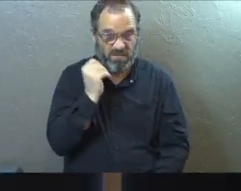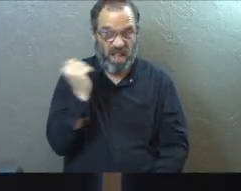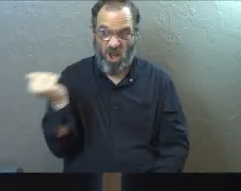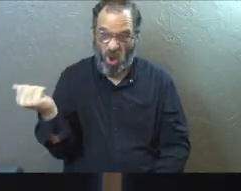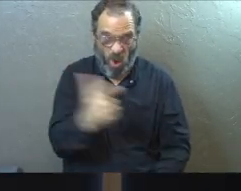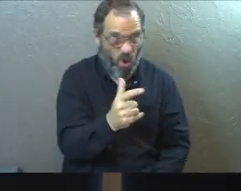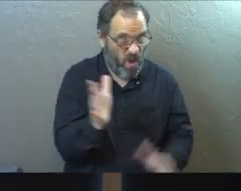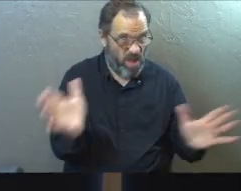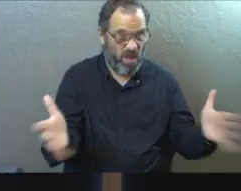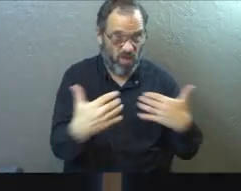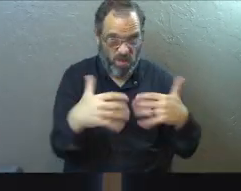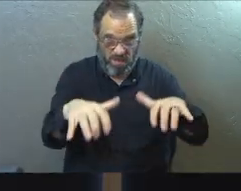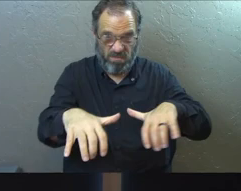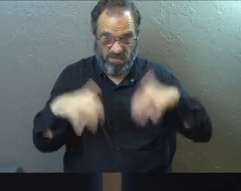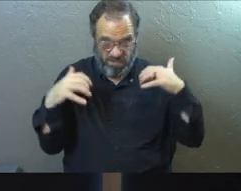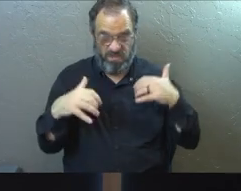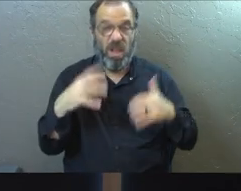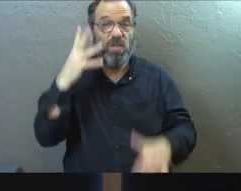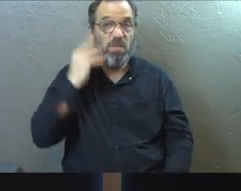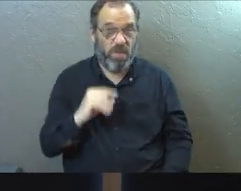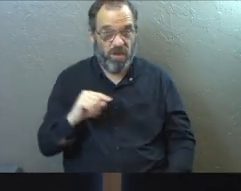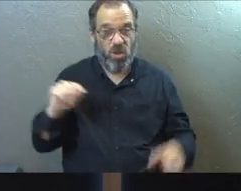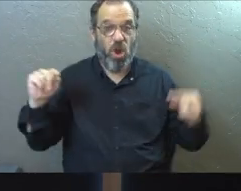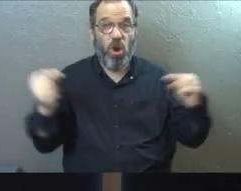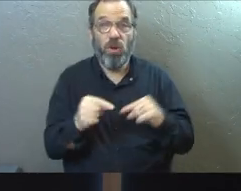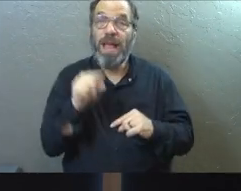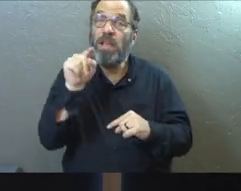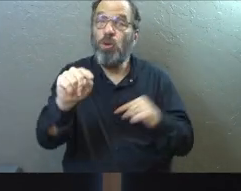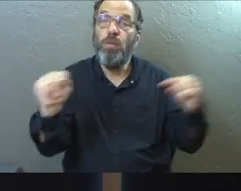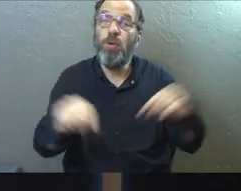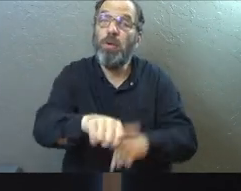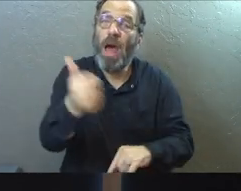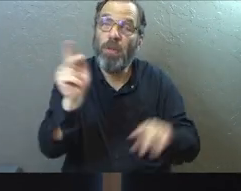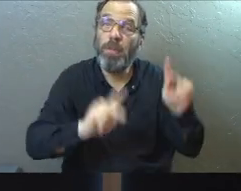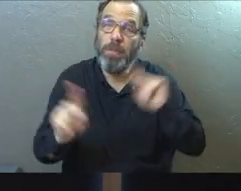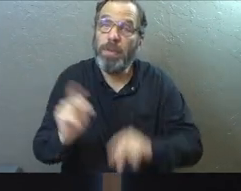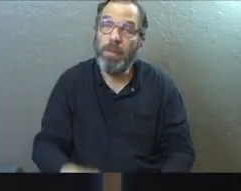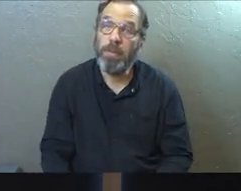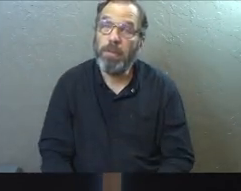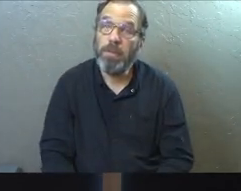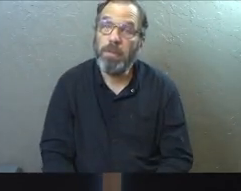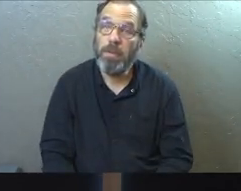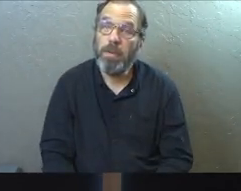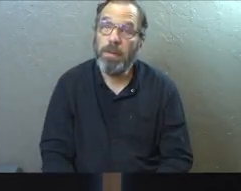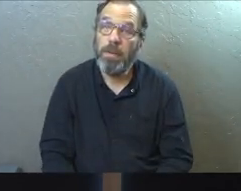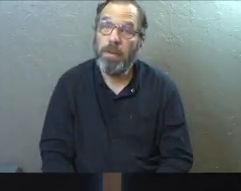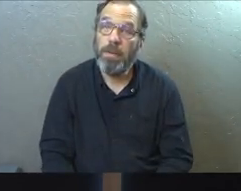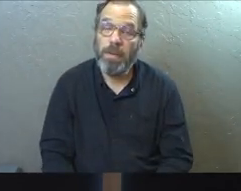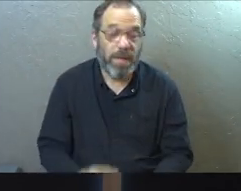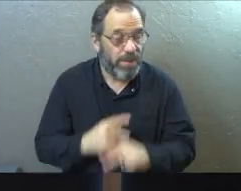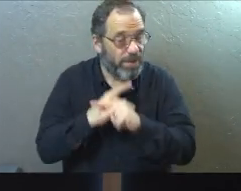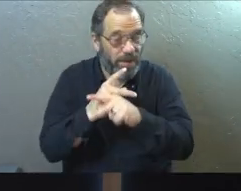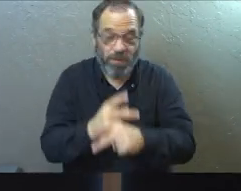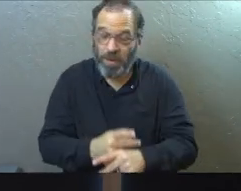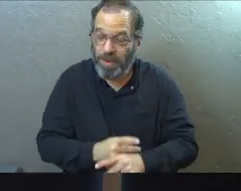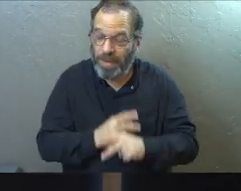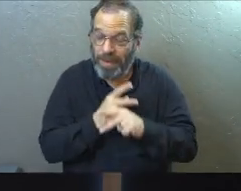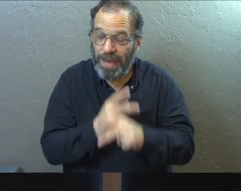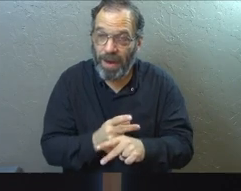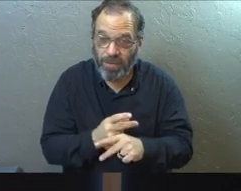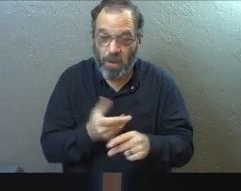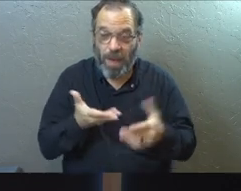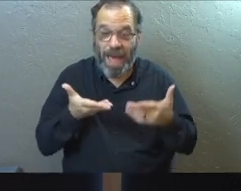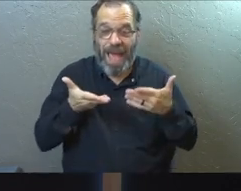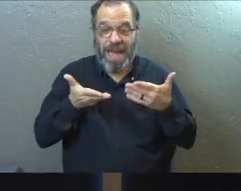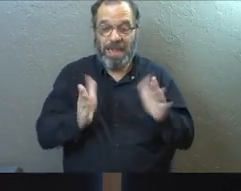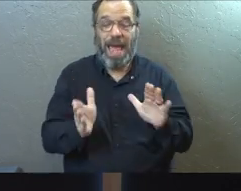single person in this room has been hurt and has hurt others. And I think, again, if we're not going to be careful and if we're going to